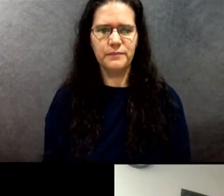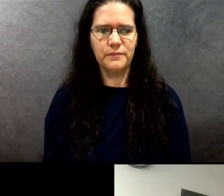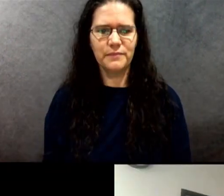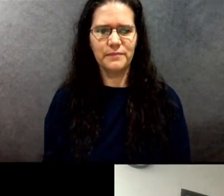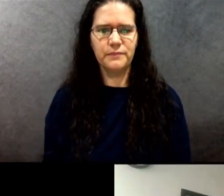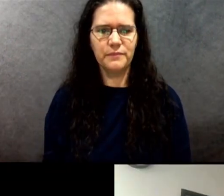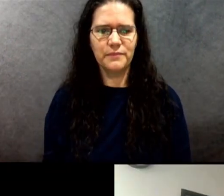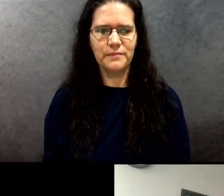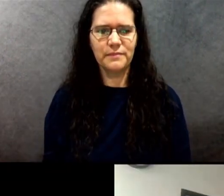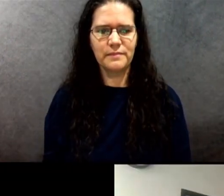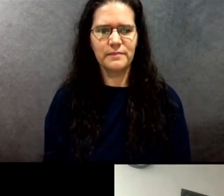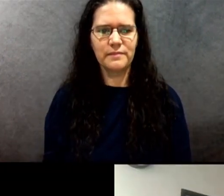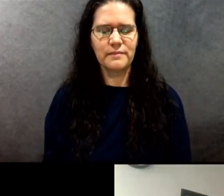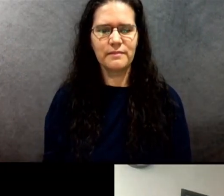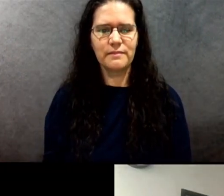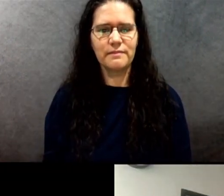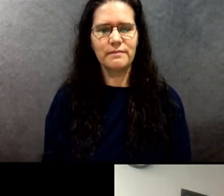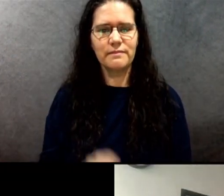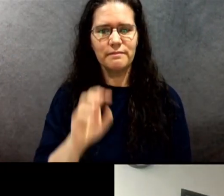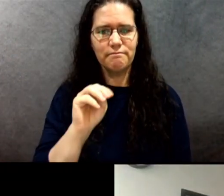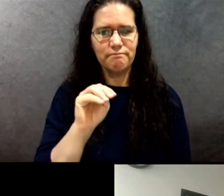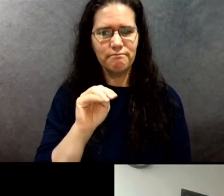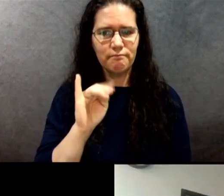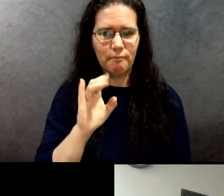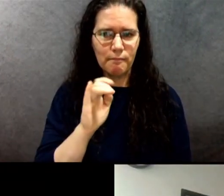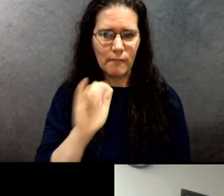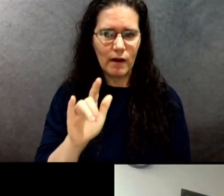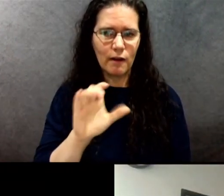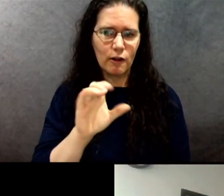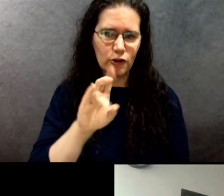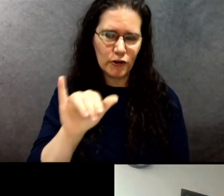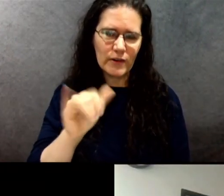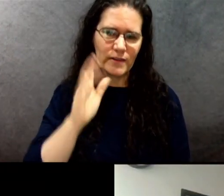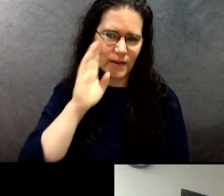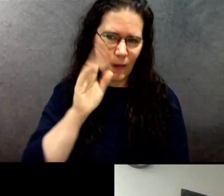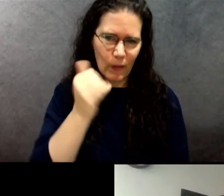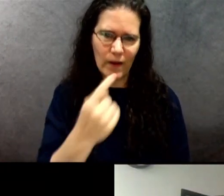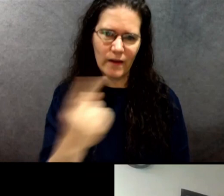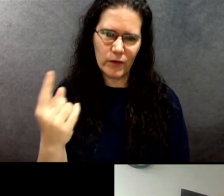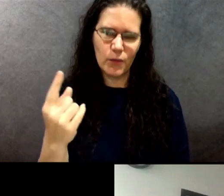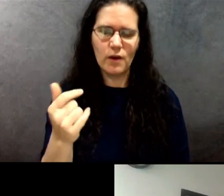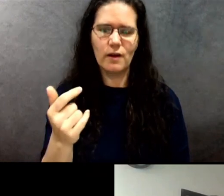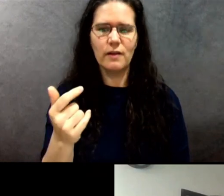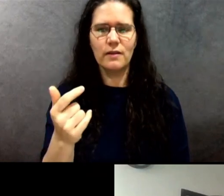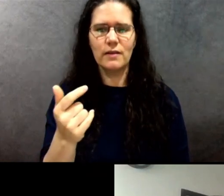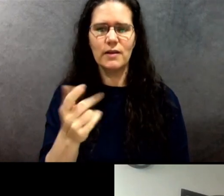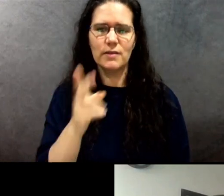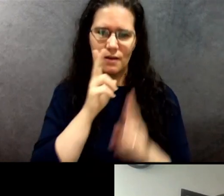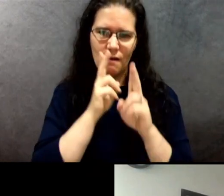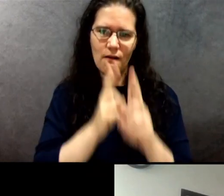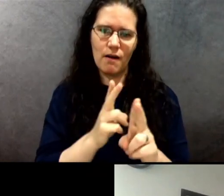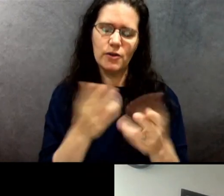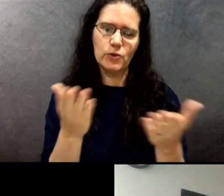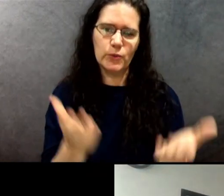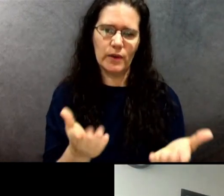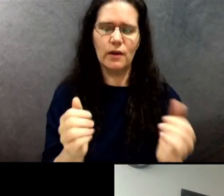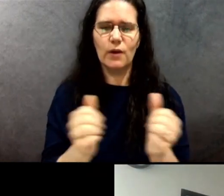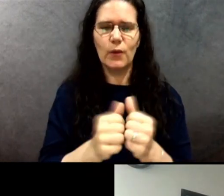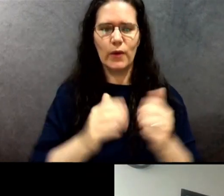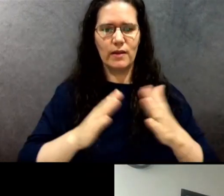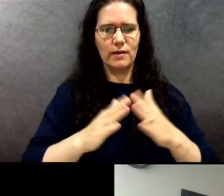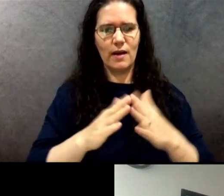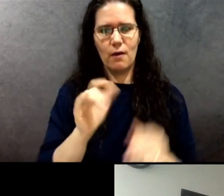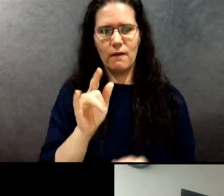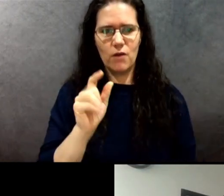Hi, everyone. It is an honor to be here with the town of Arlington for a conversation with Lieutenant